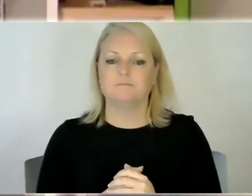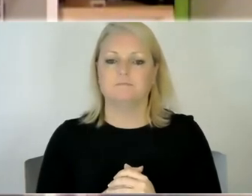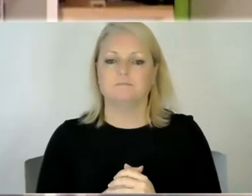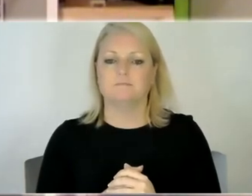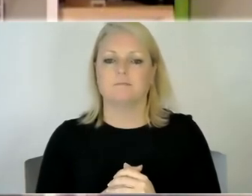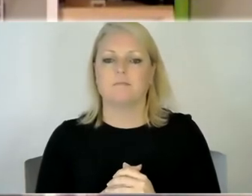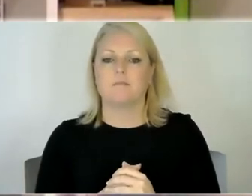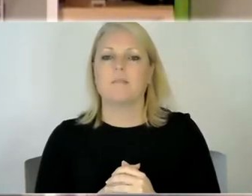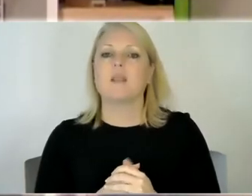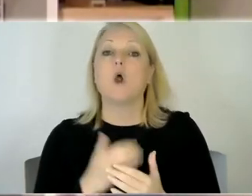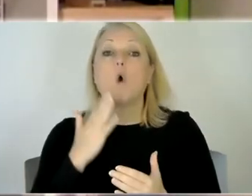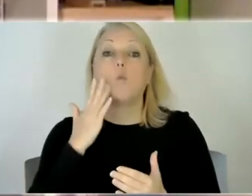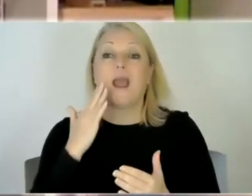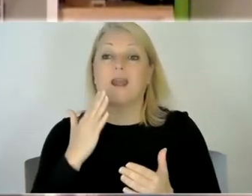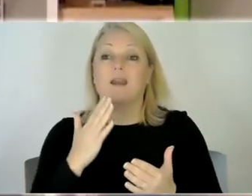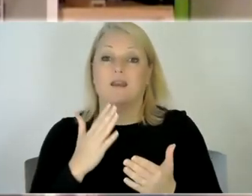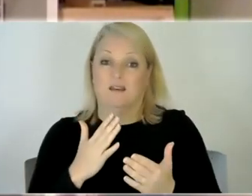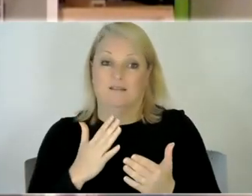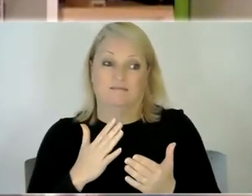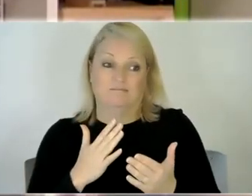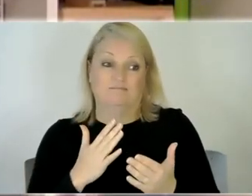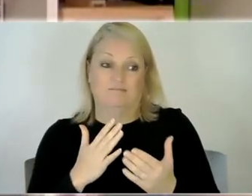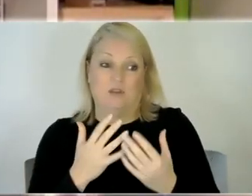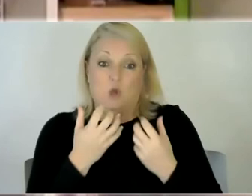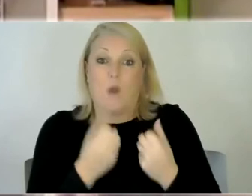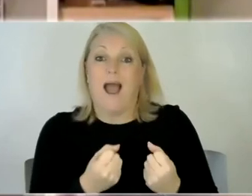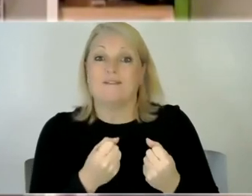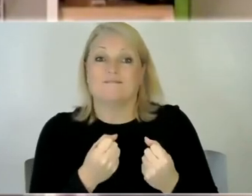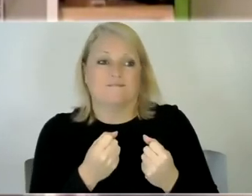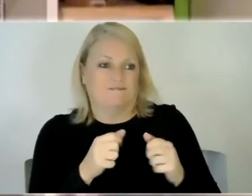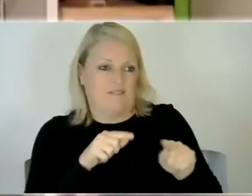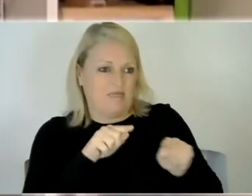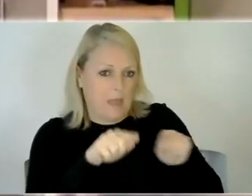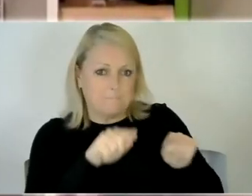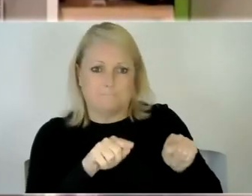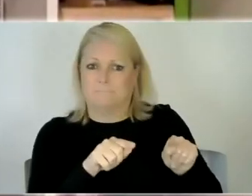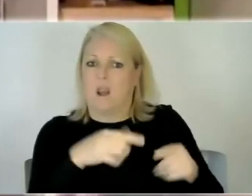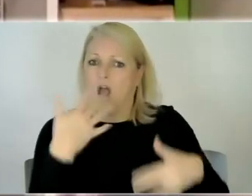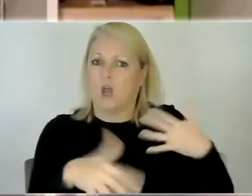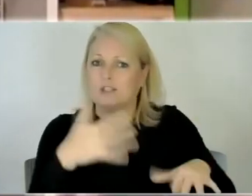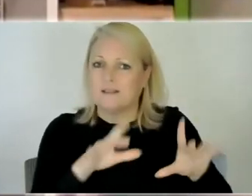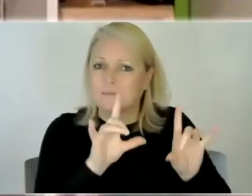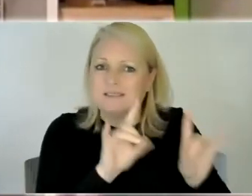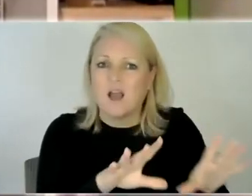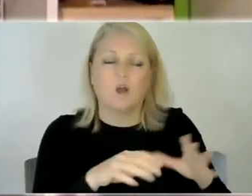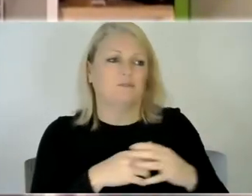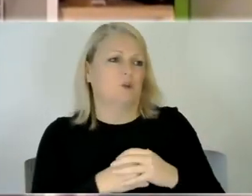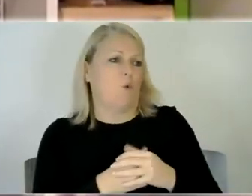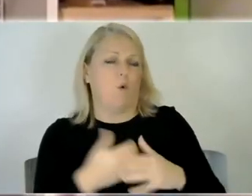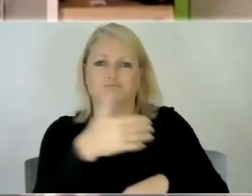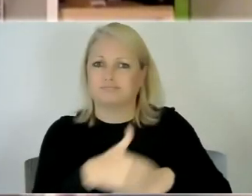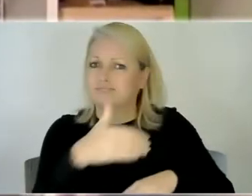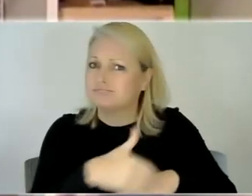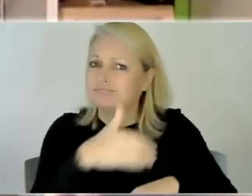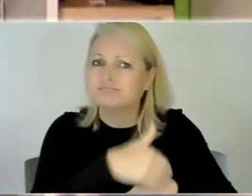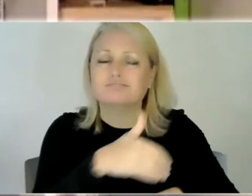you go through that when you go through such a long period of self-harm or the violent behaviors and i mean like i said it